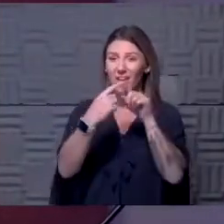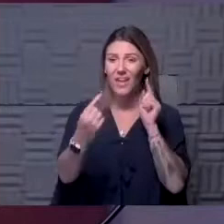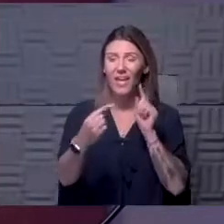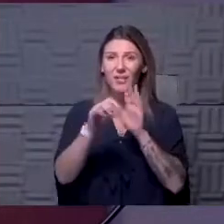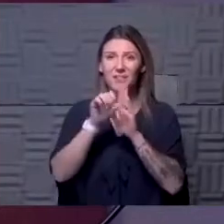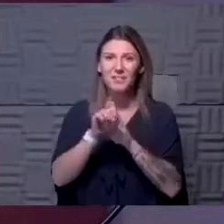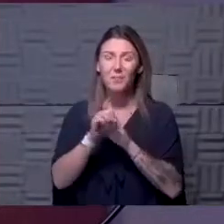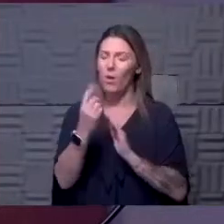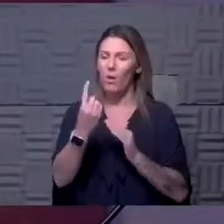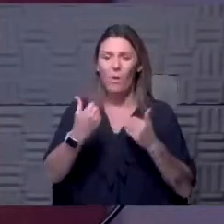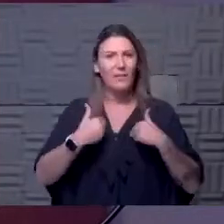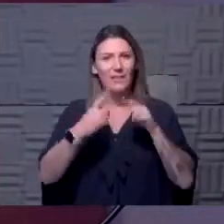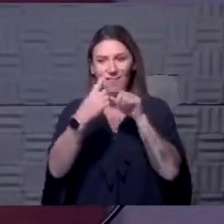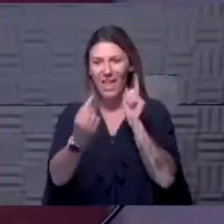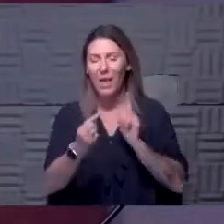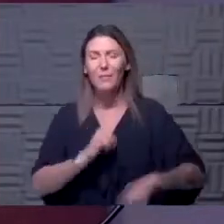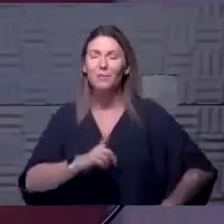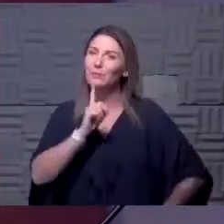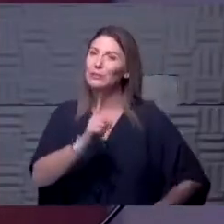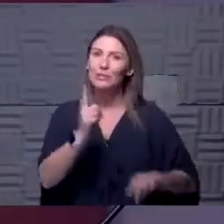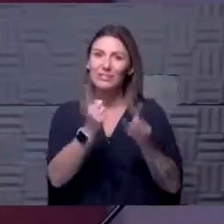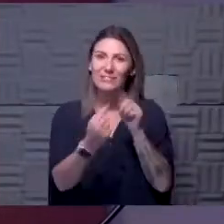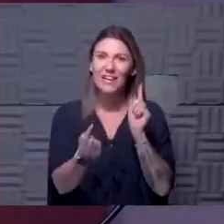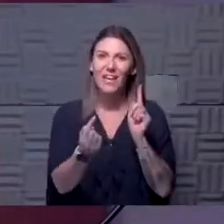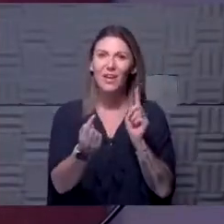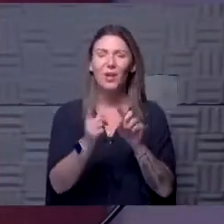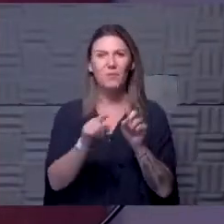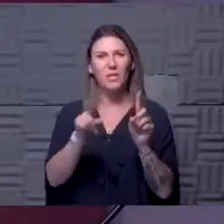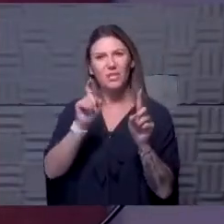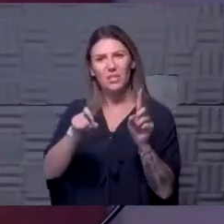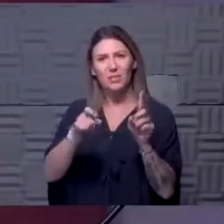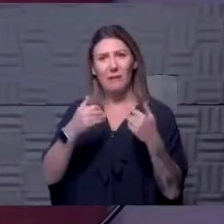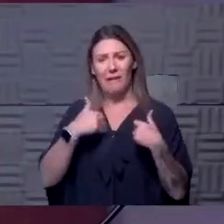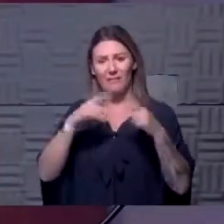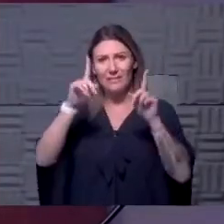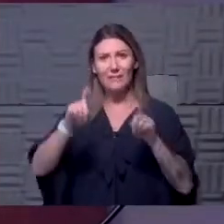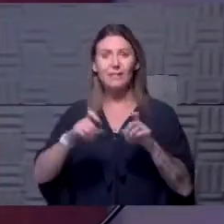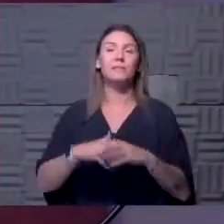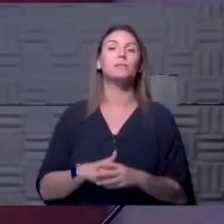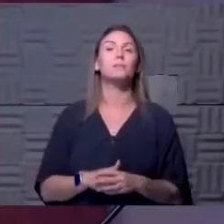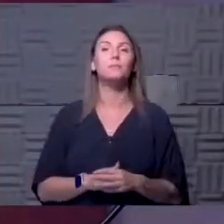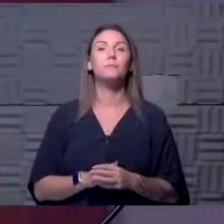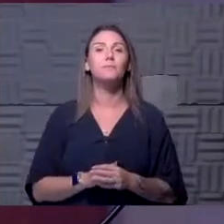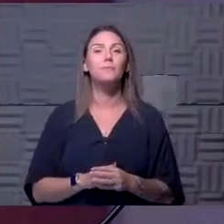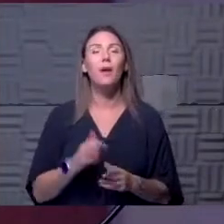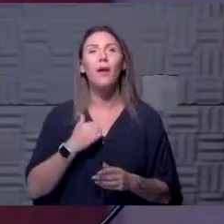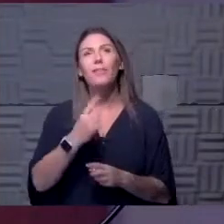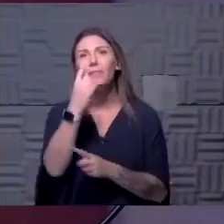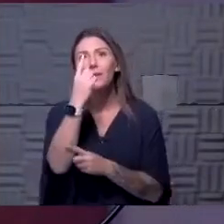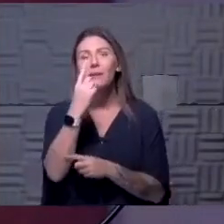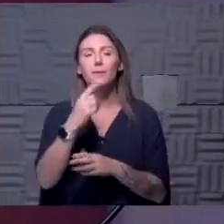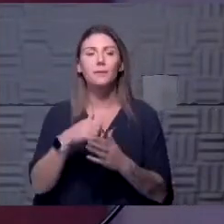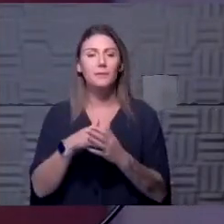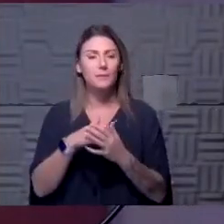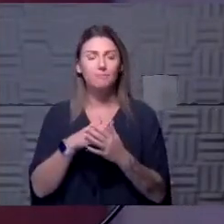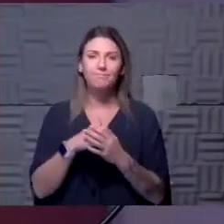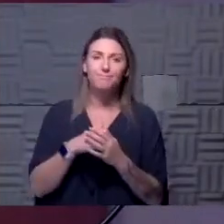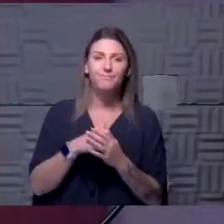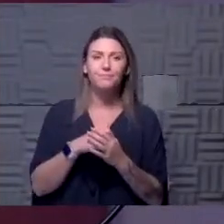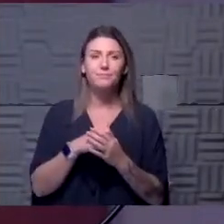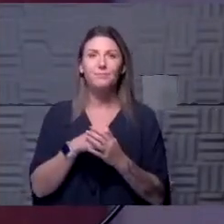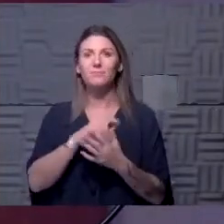now and we always have allergies. And I'm sure this is allergies, but should I get tested? And I think all of